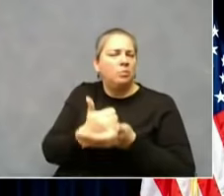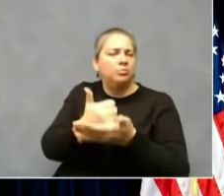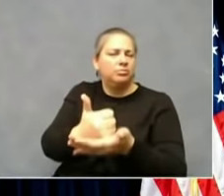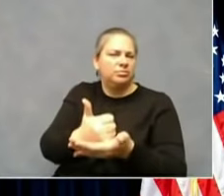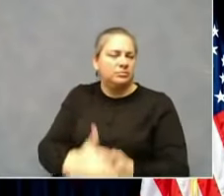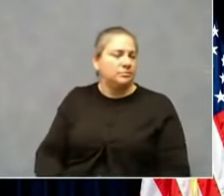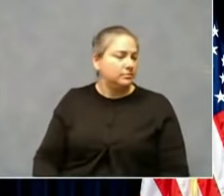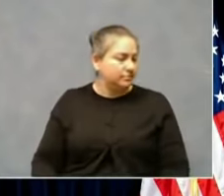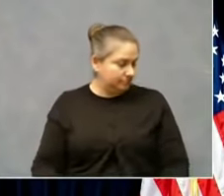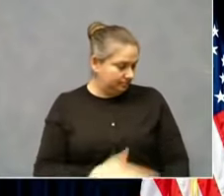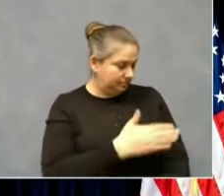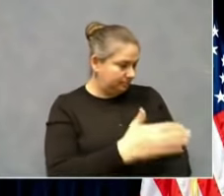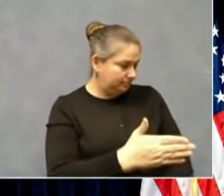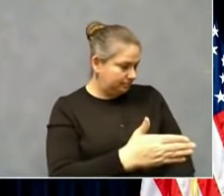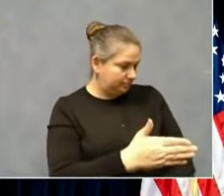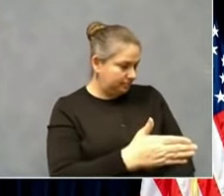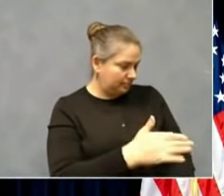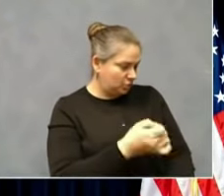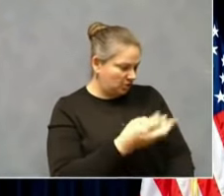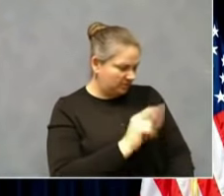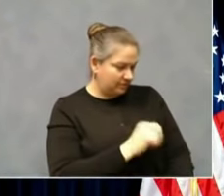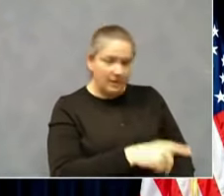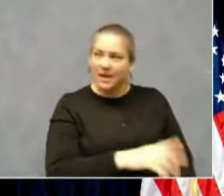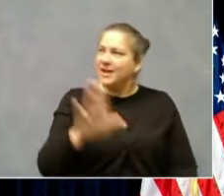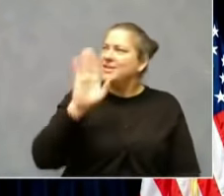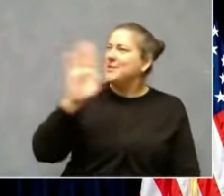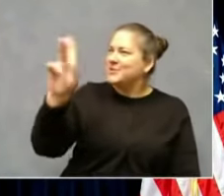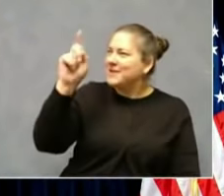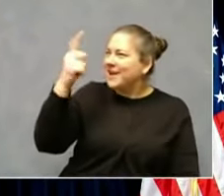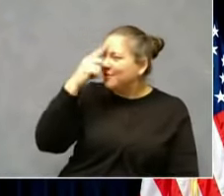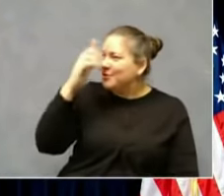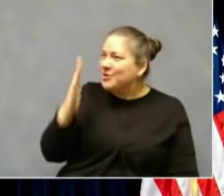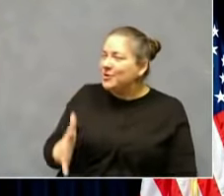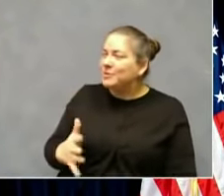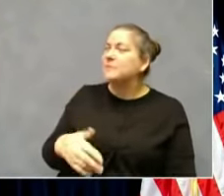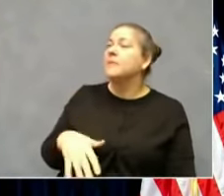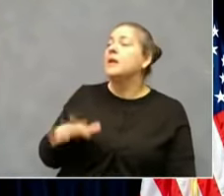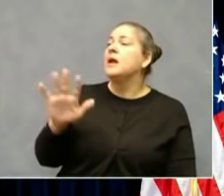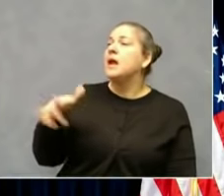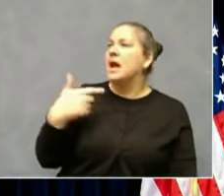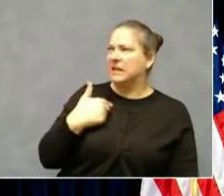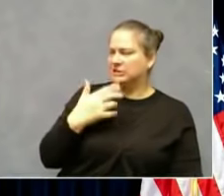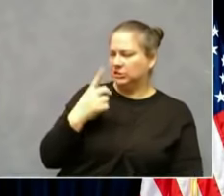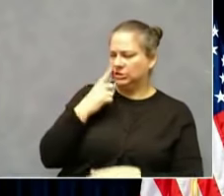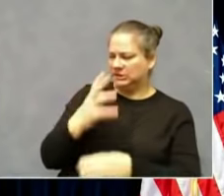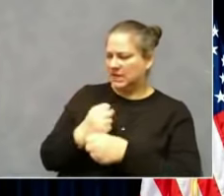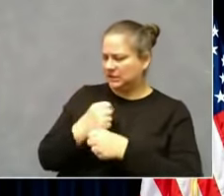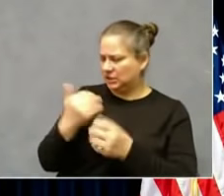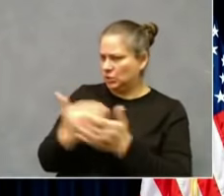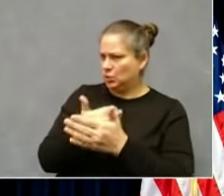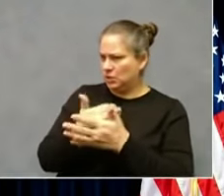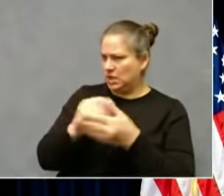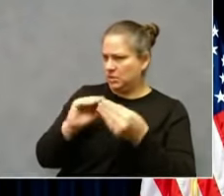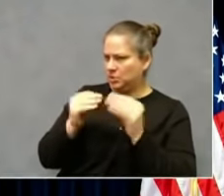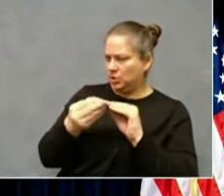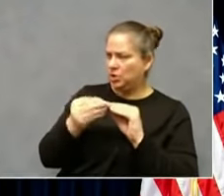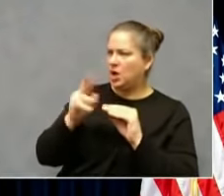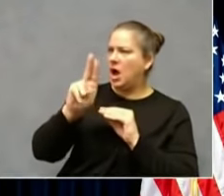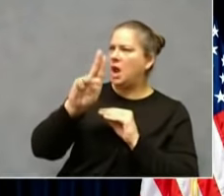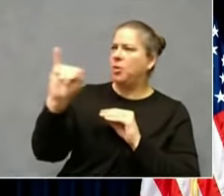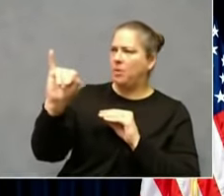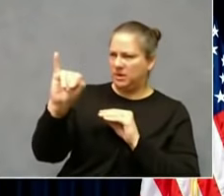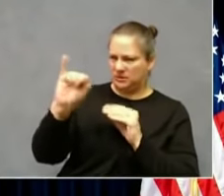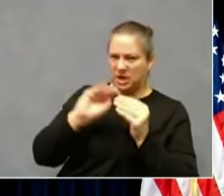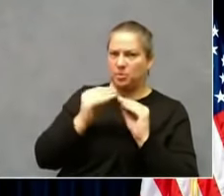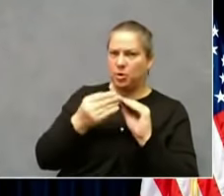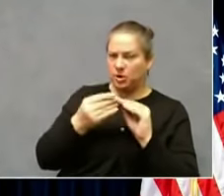Hey, Governor. Thanks a lot for taking my questions. I just got the recent new numbers on unemployment. It looks like we're still kind